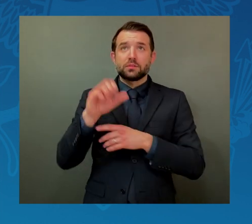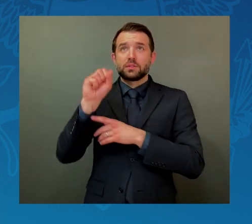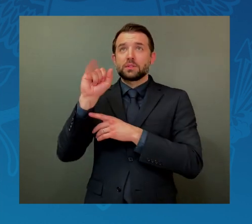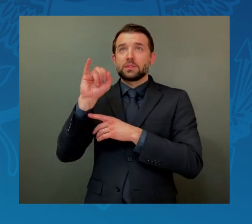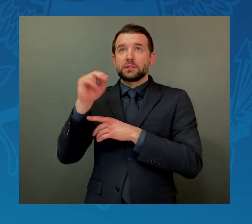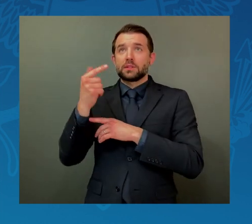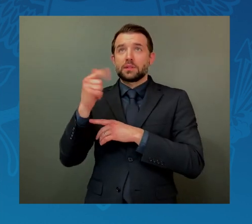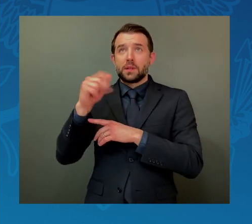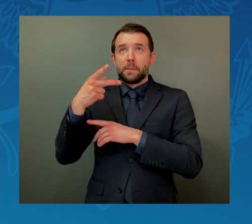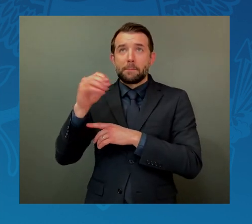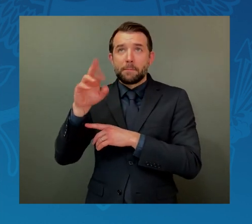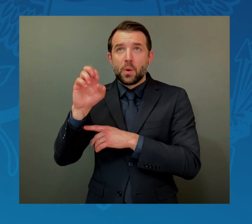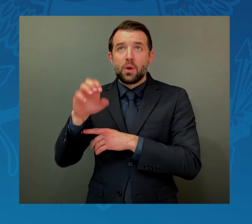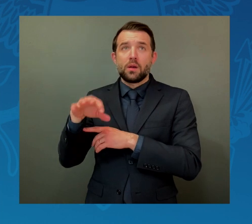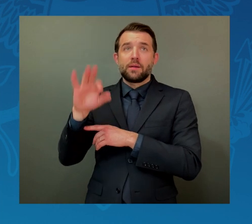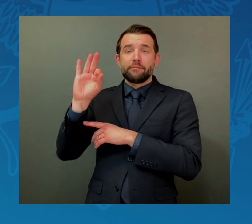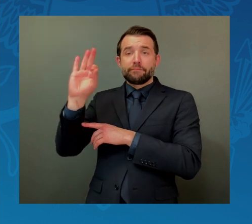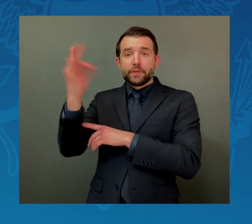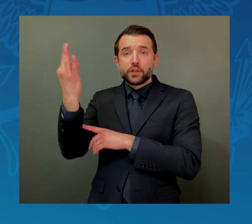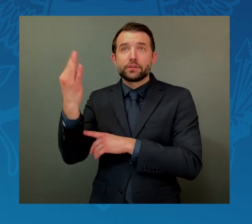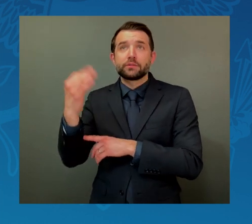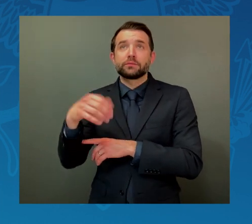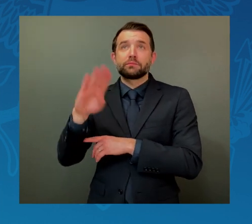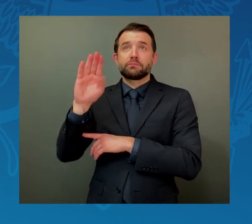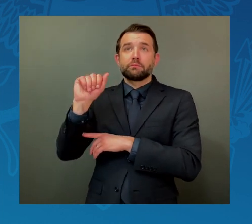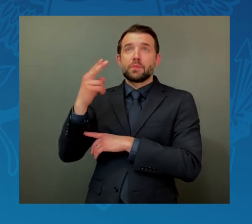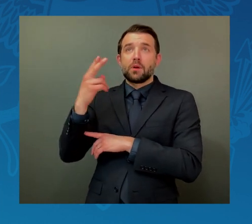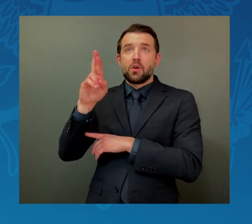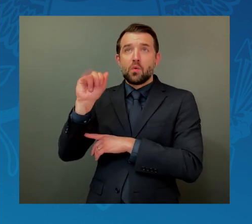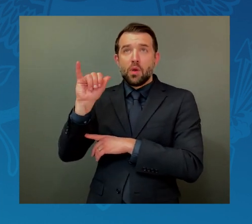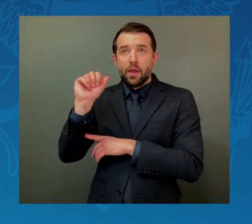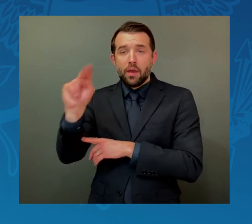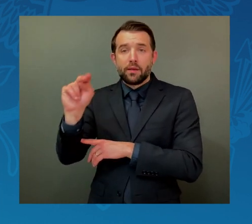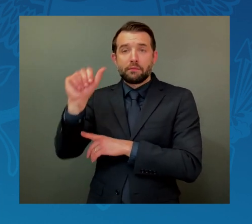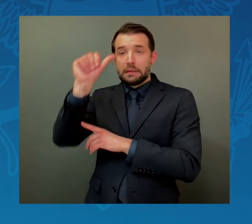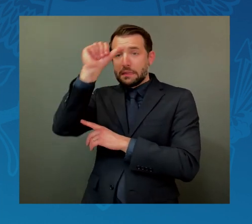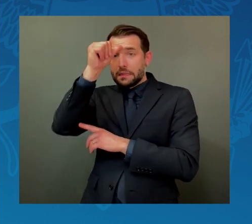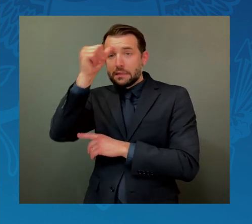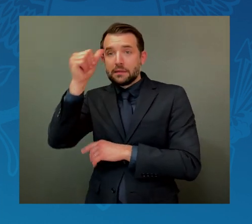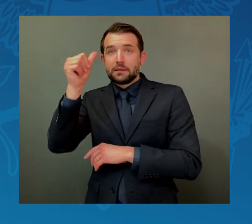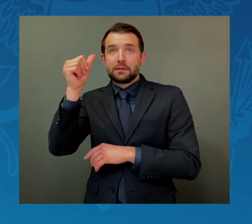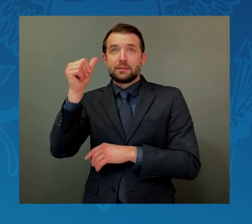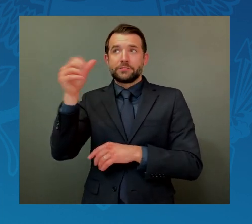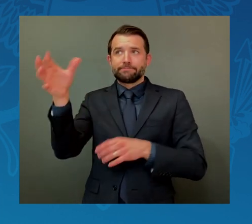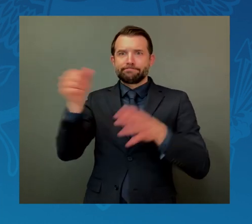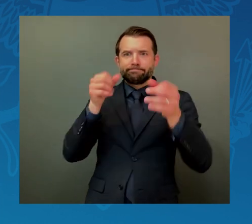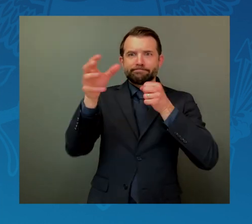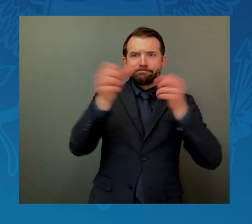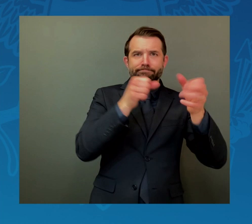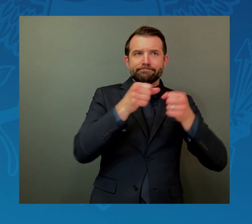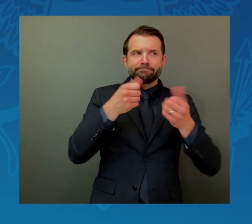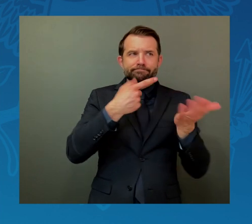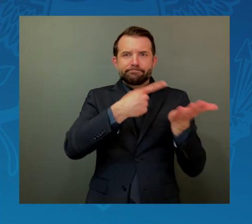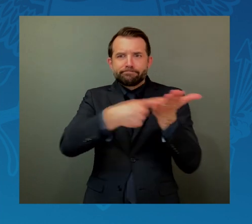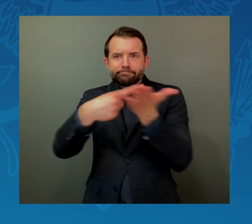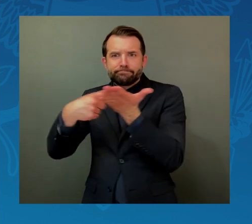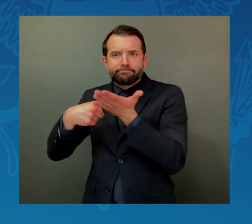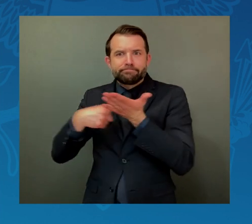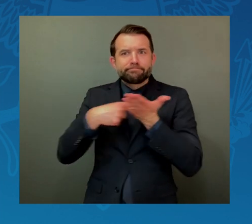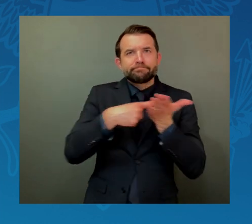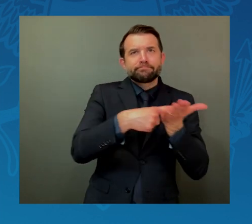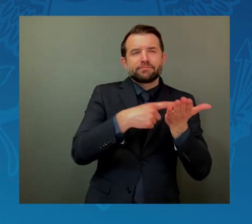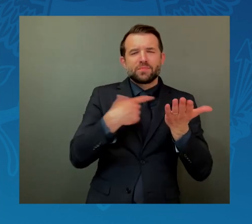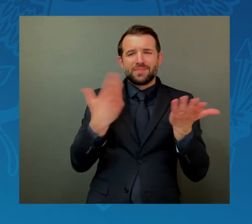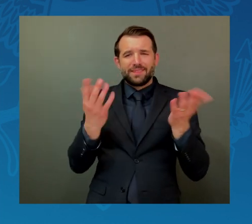and I've raised this issue. It is clear there is strong interest among our international